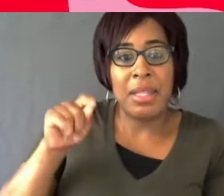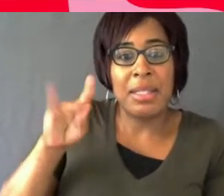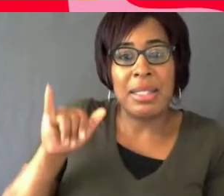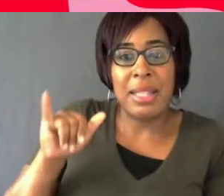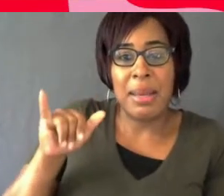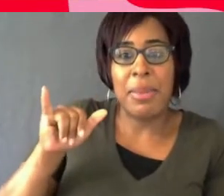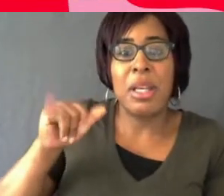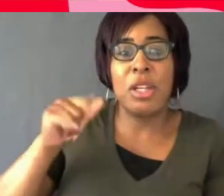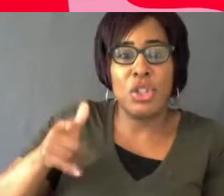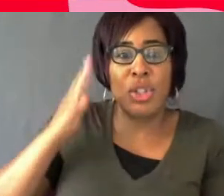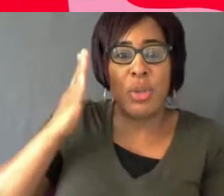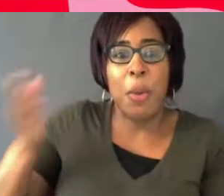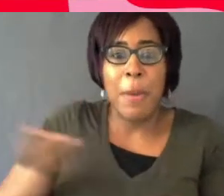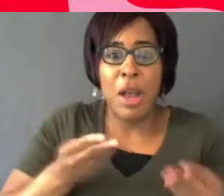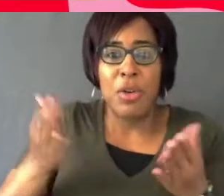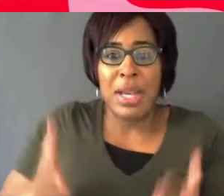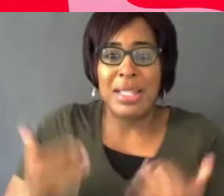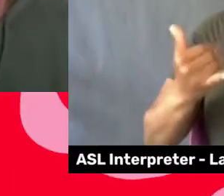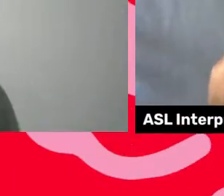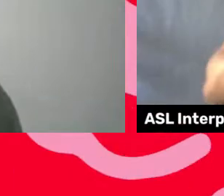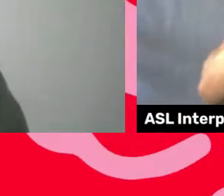Thank you so much.